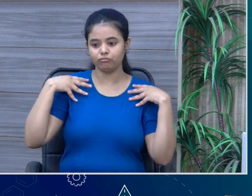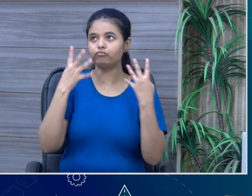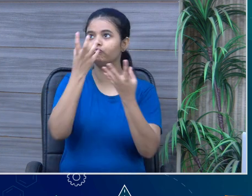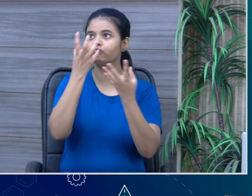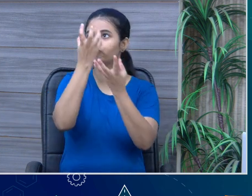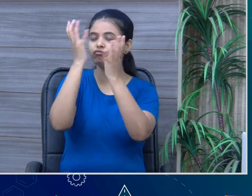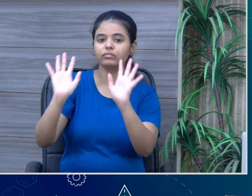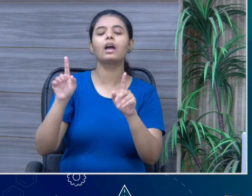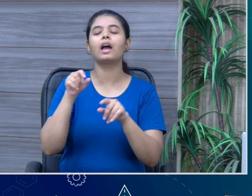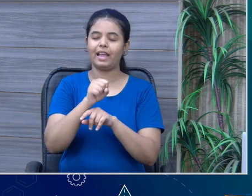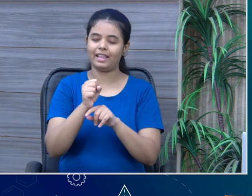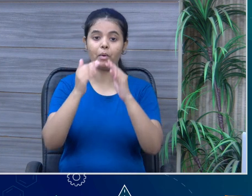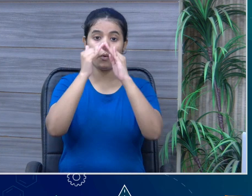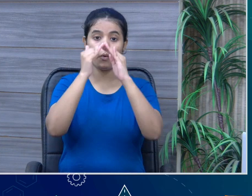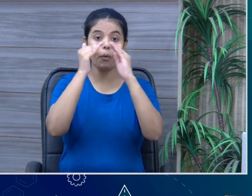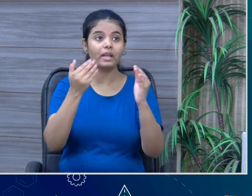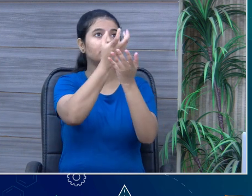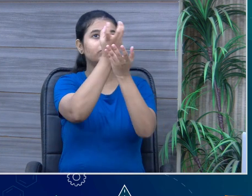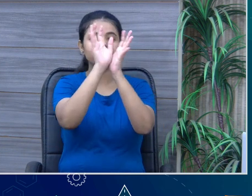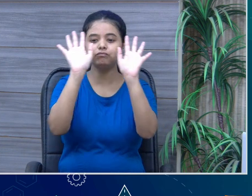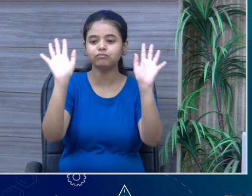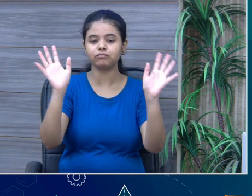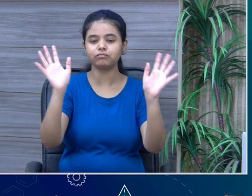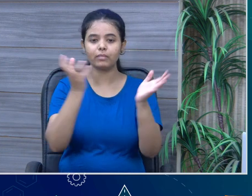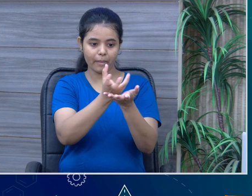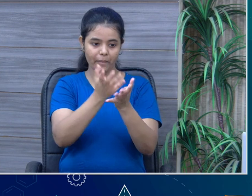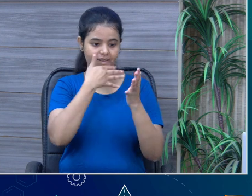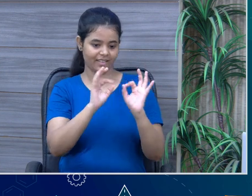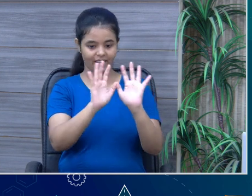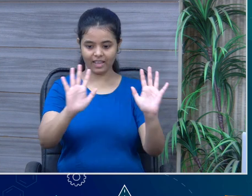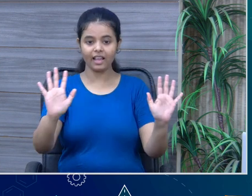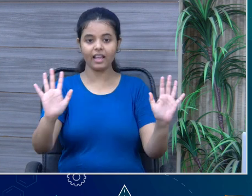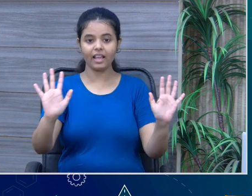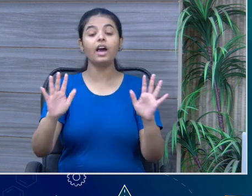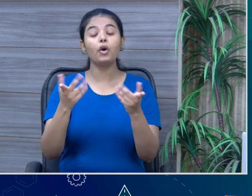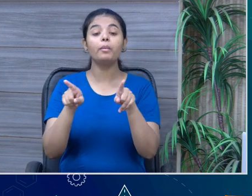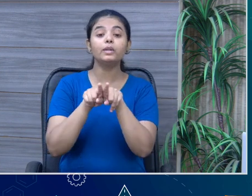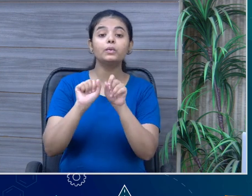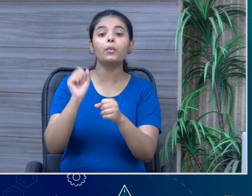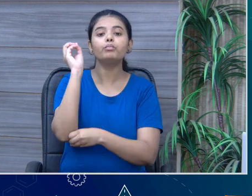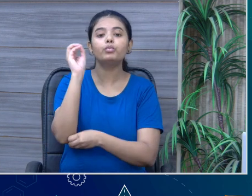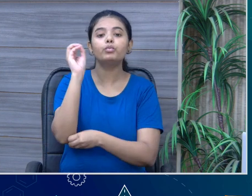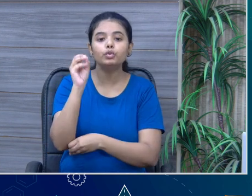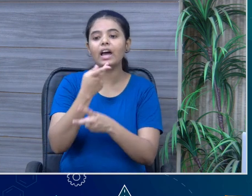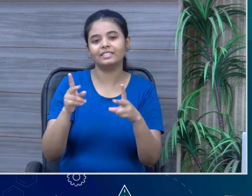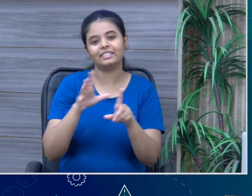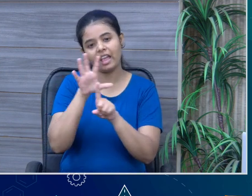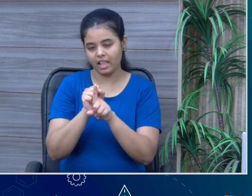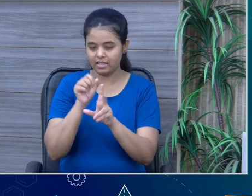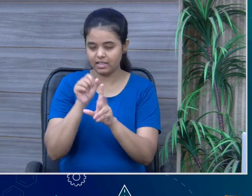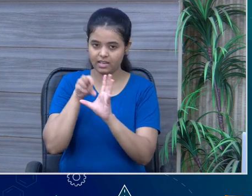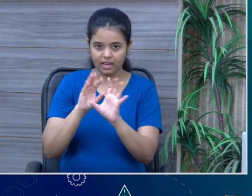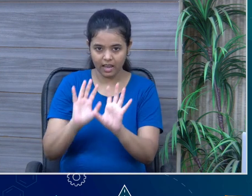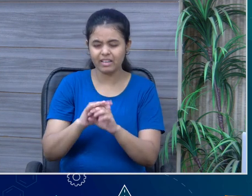You can decorate your home. As we have said, we use it in the rituals also. If you see in the